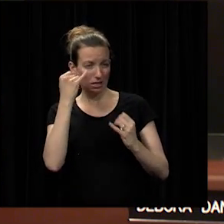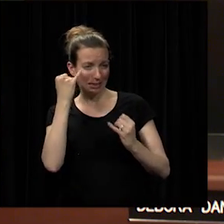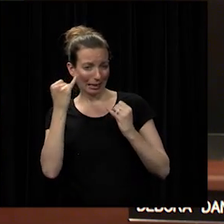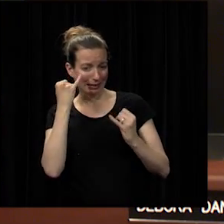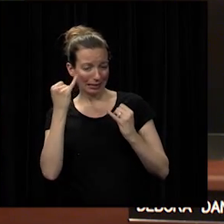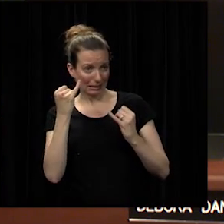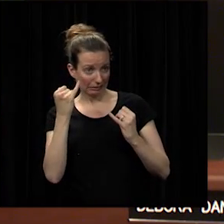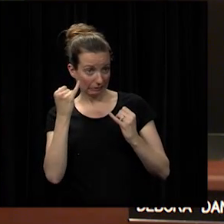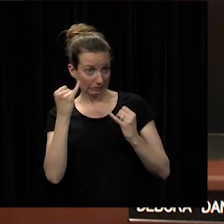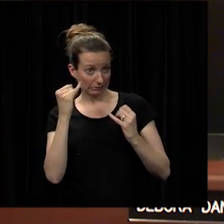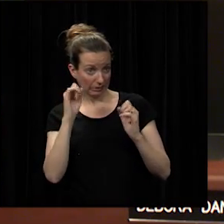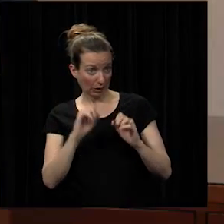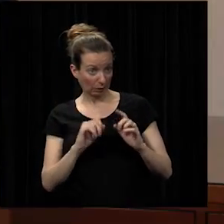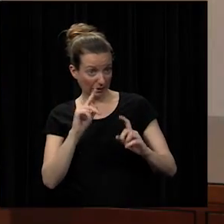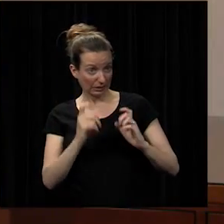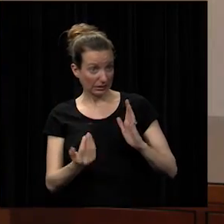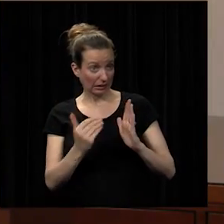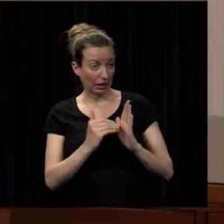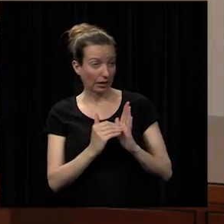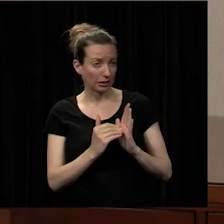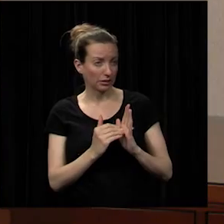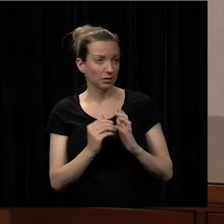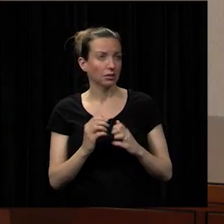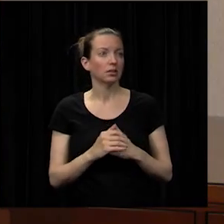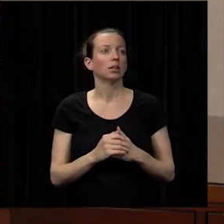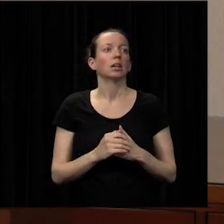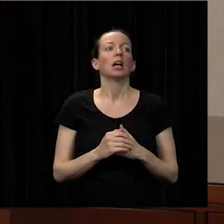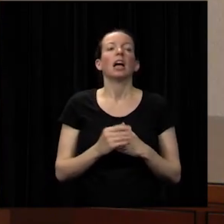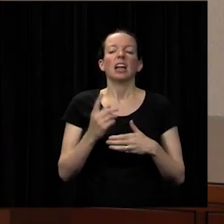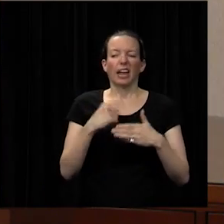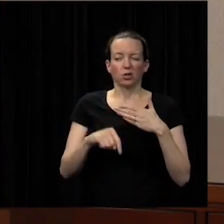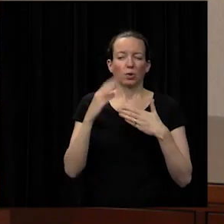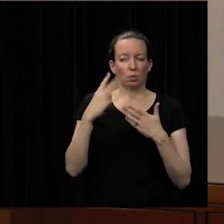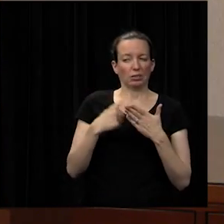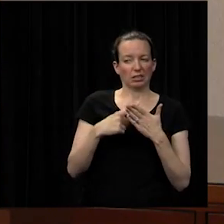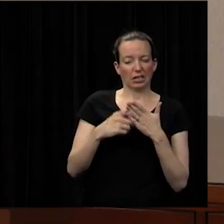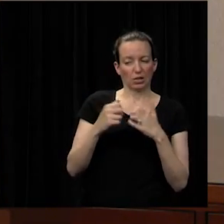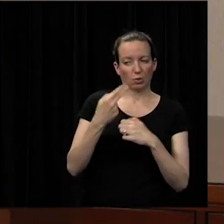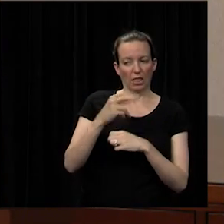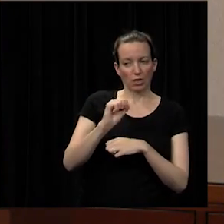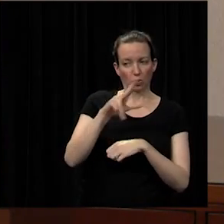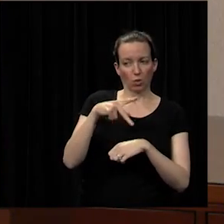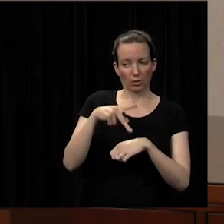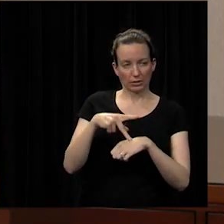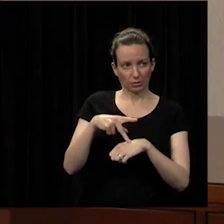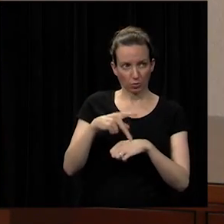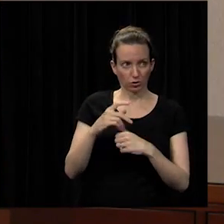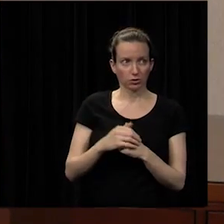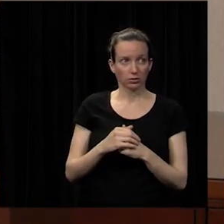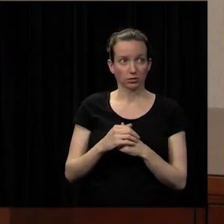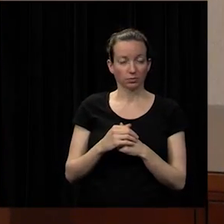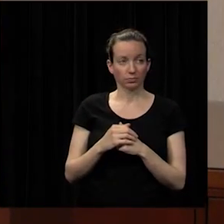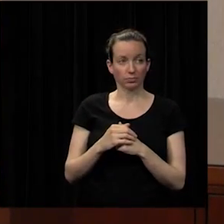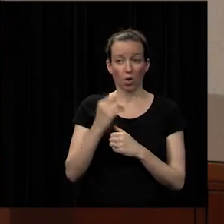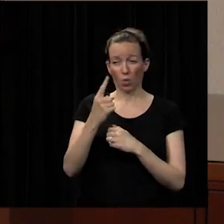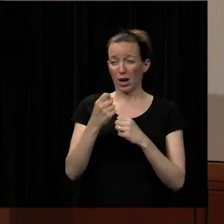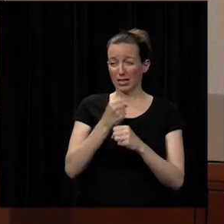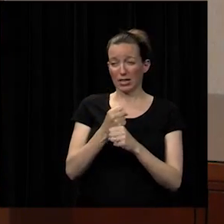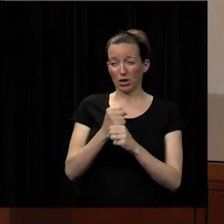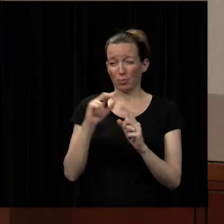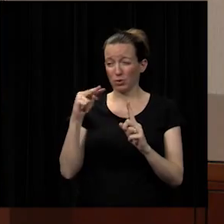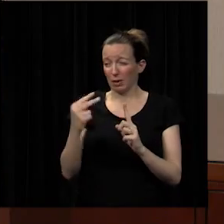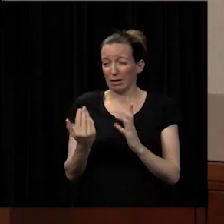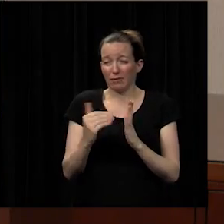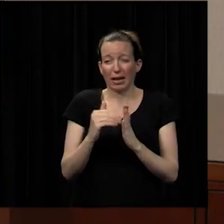that we're going to talk some more even this next week with high school principals about this you know it's a one-year piece and it could just be an anomaly